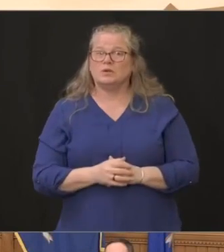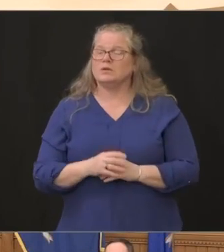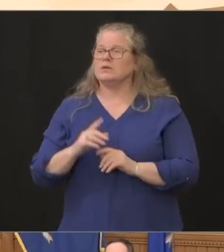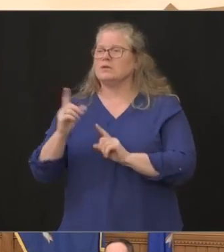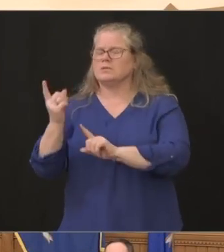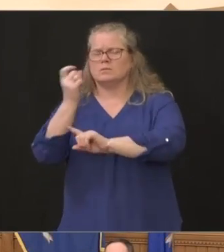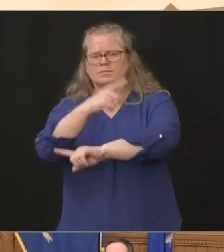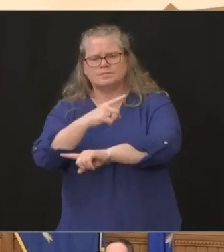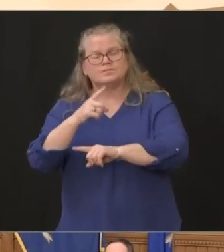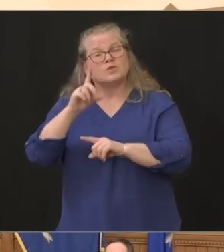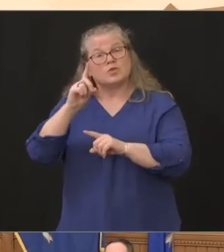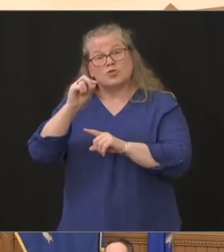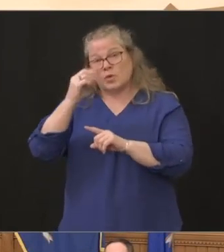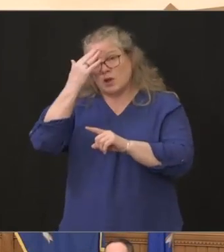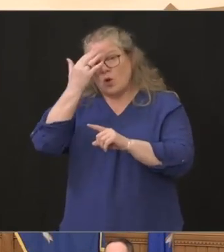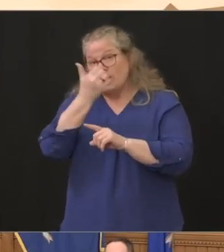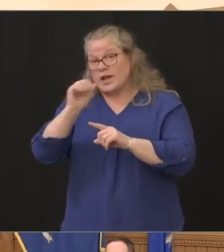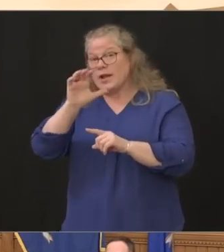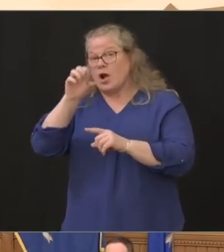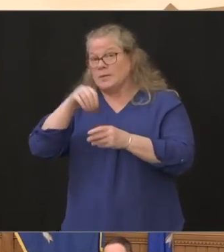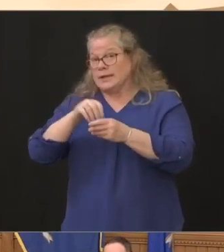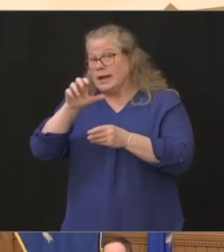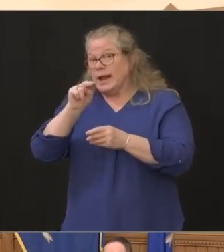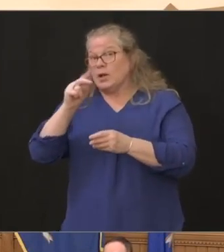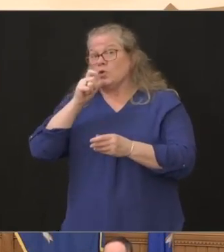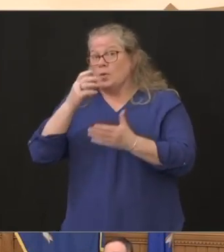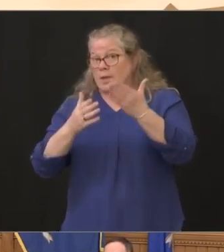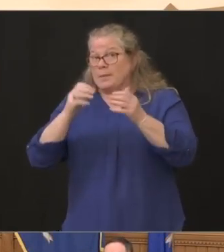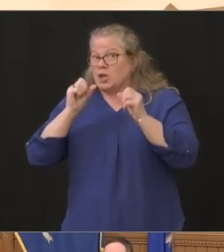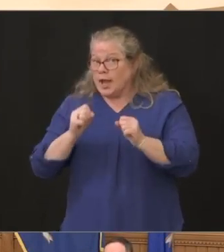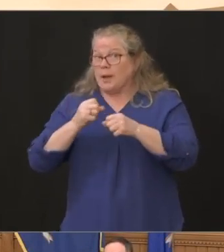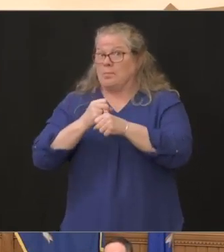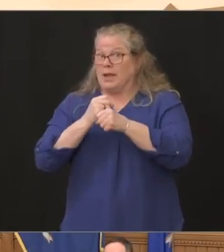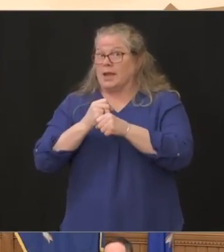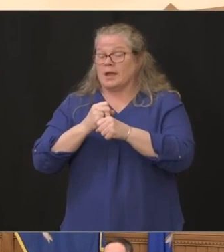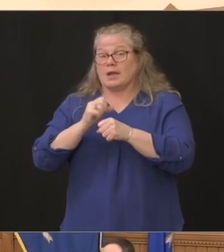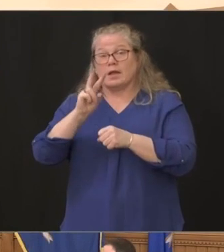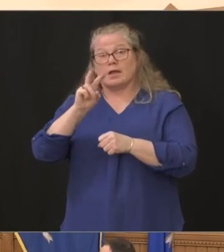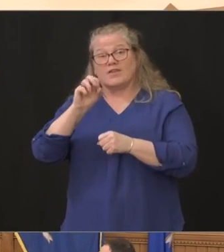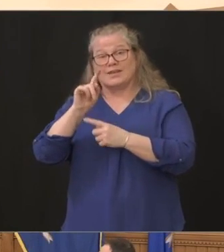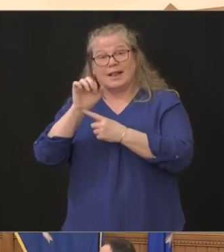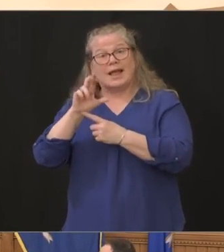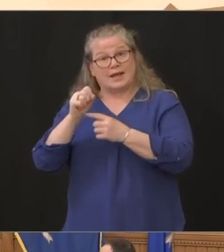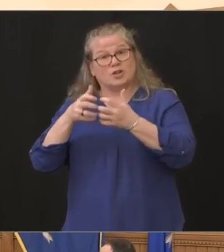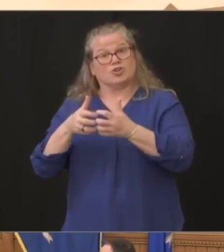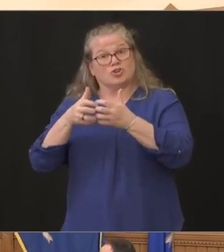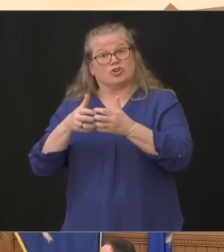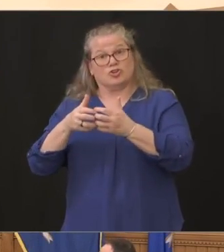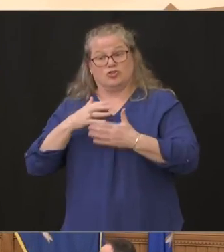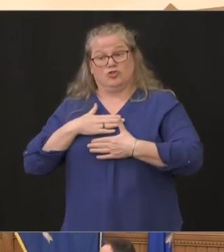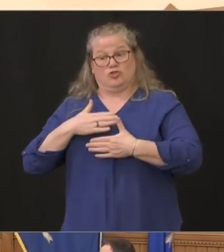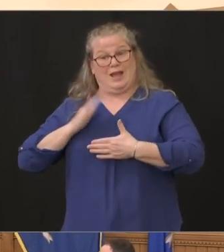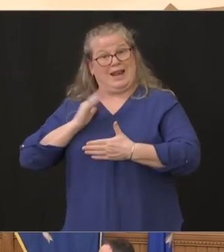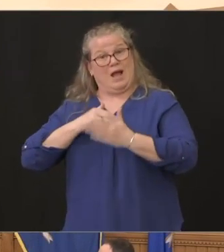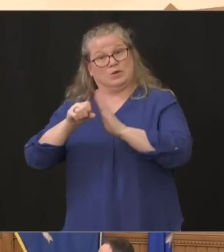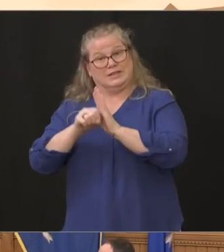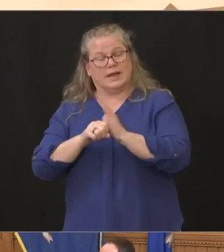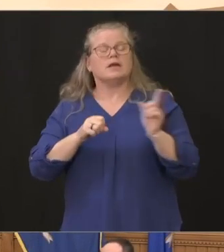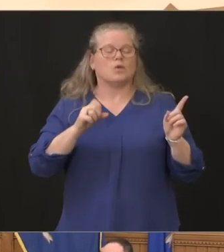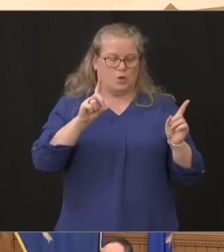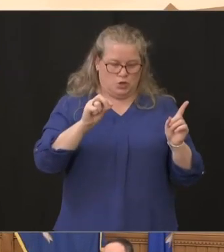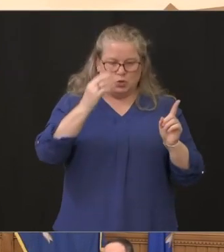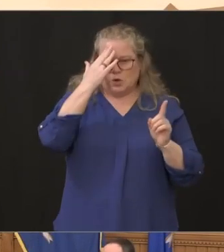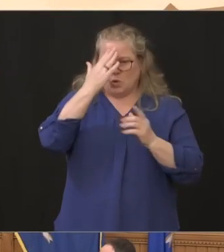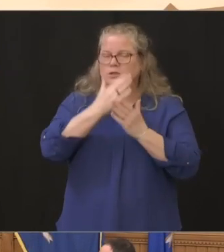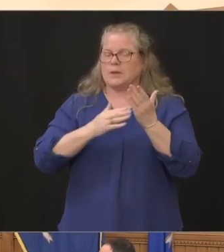in connecticut that might be equipped to manufacture them right here in our stadium yes we do discussions with a couple do you